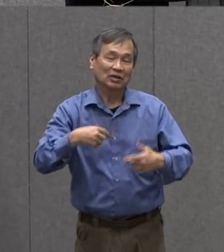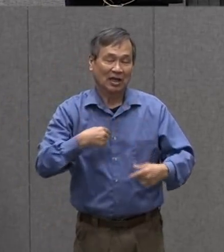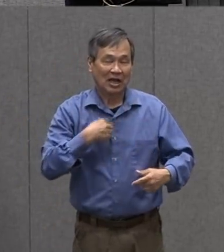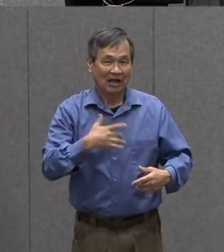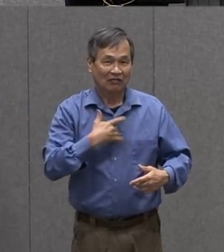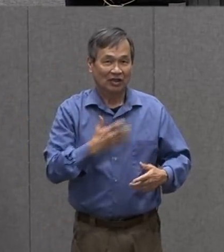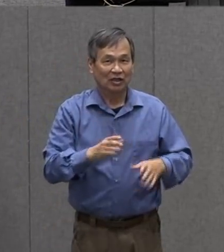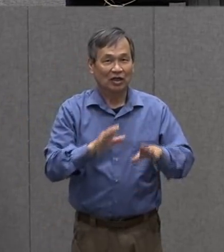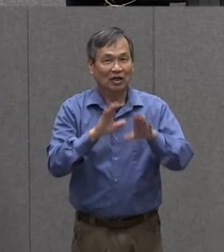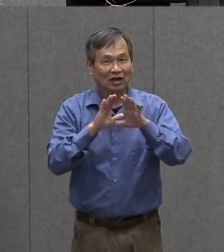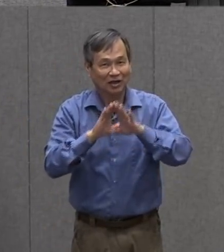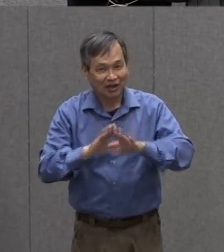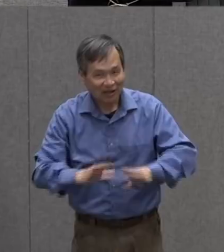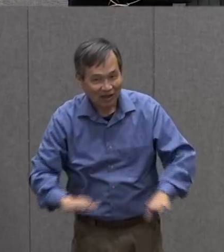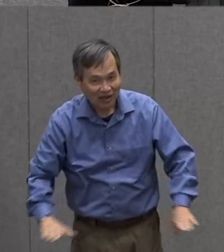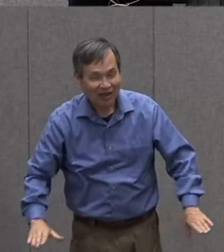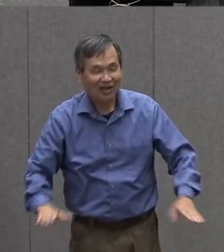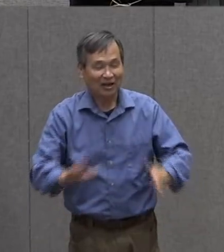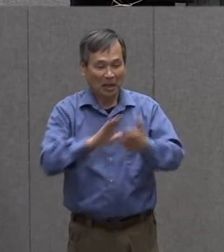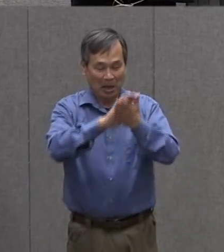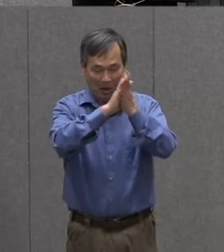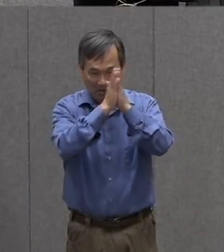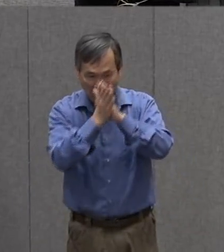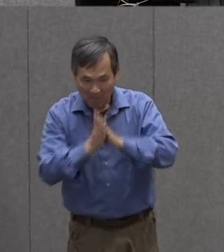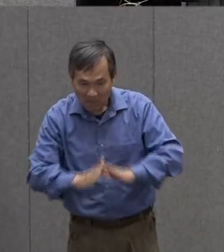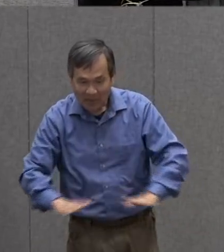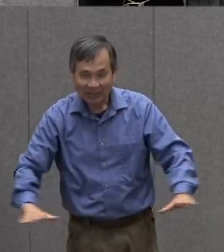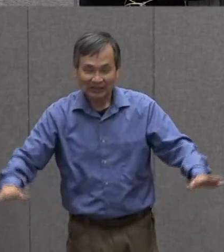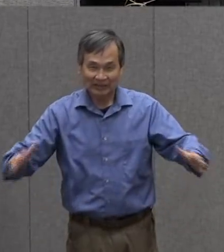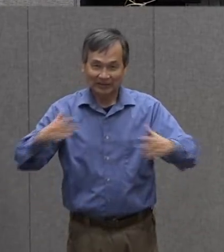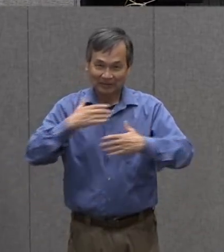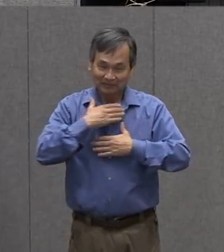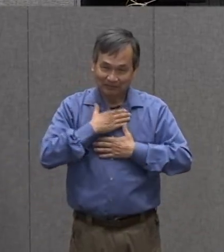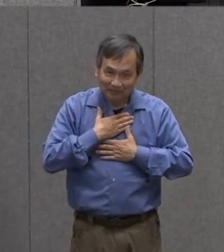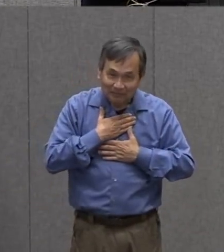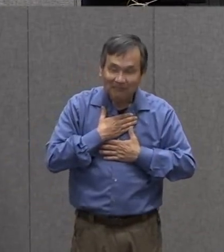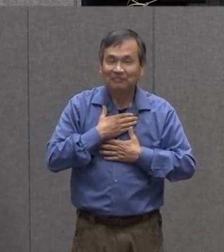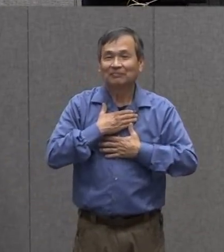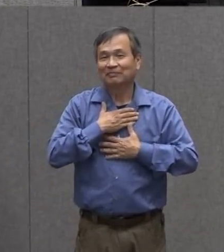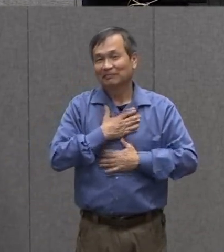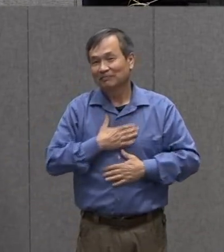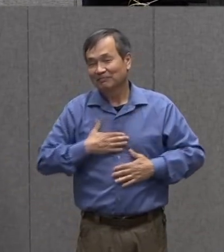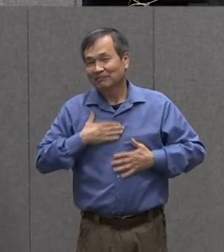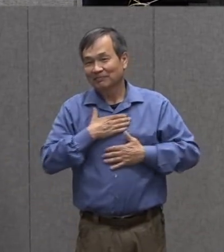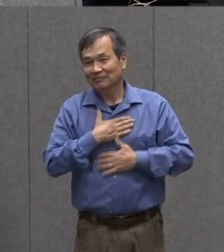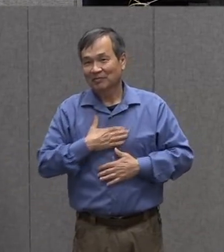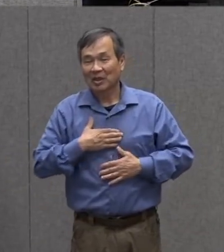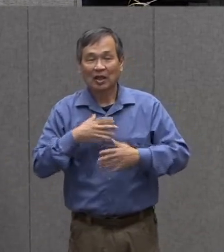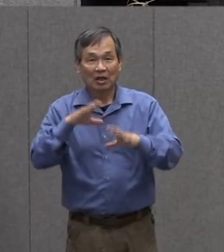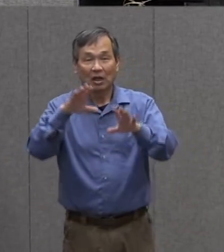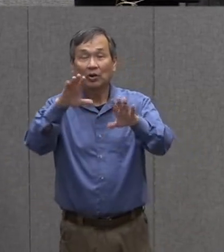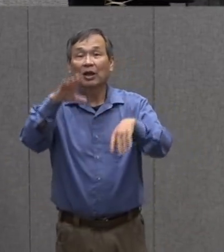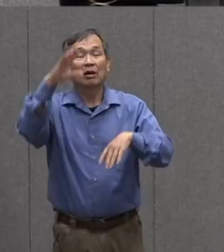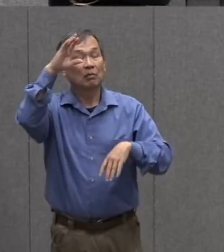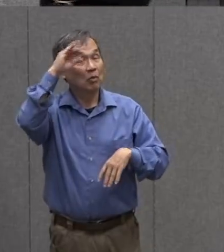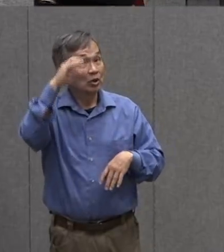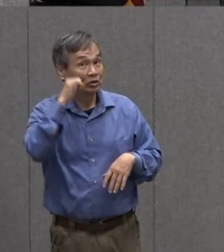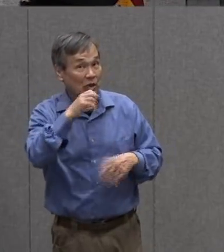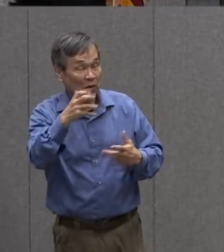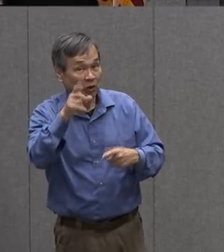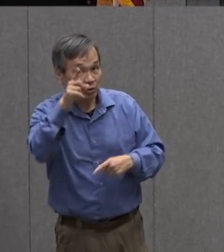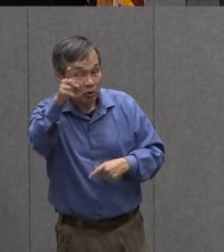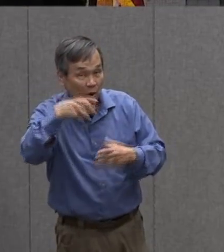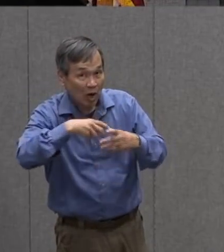peace and pleasure to spend i want you to spend boys and girls 15 minutes outside